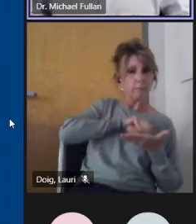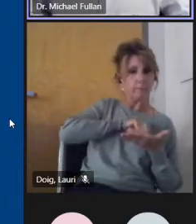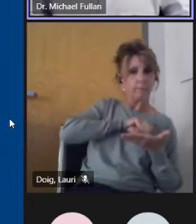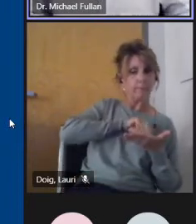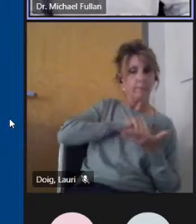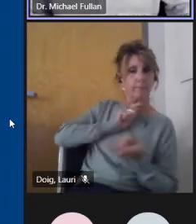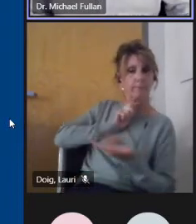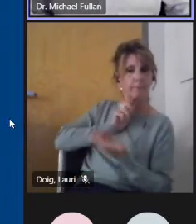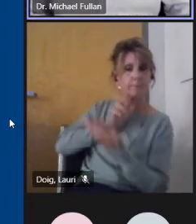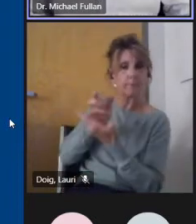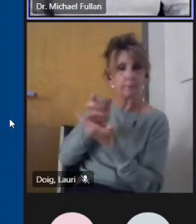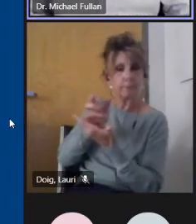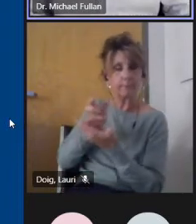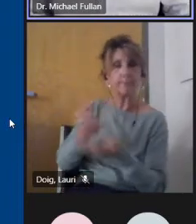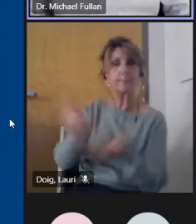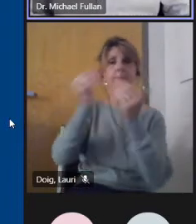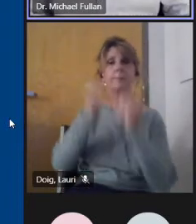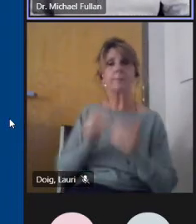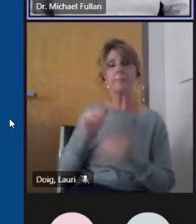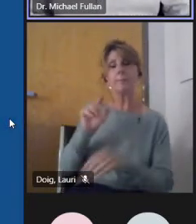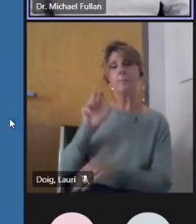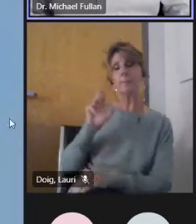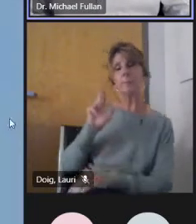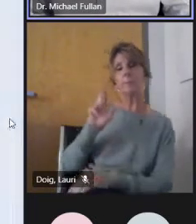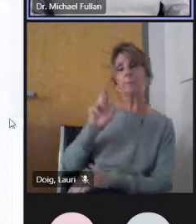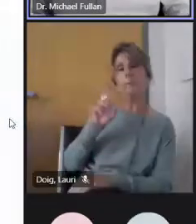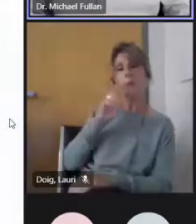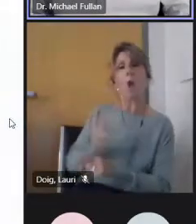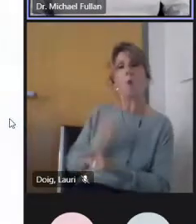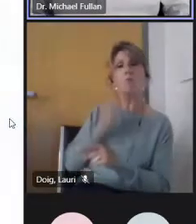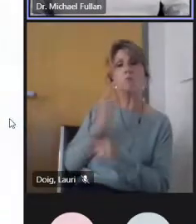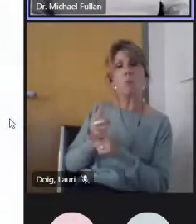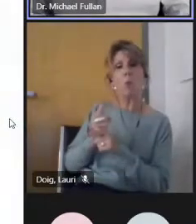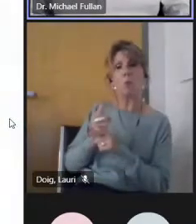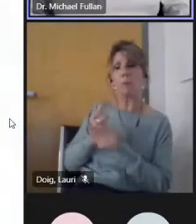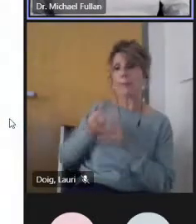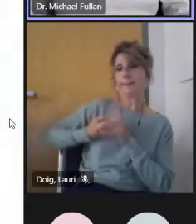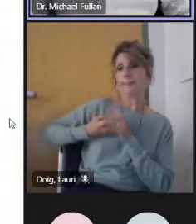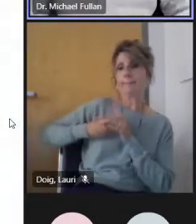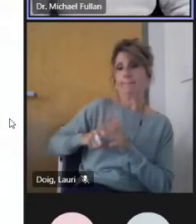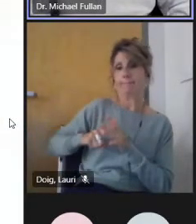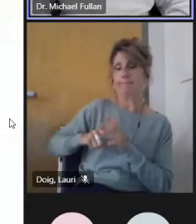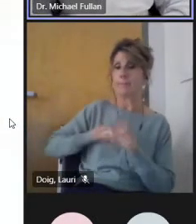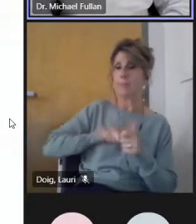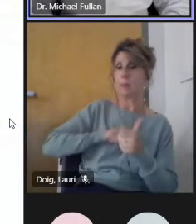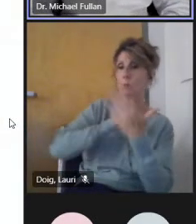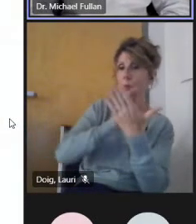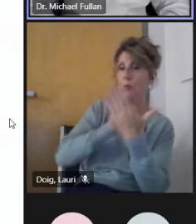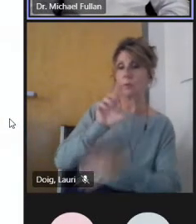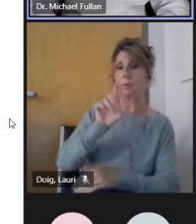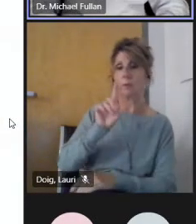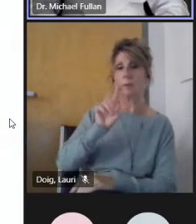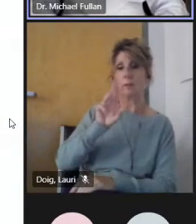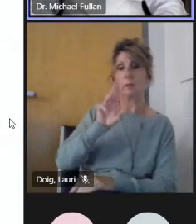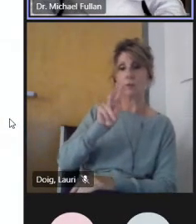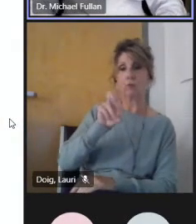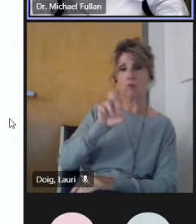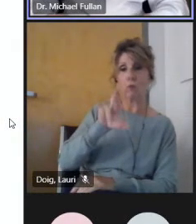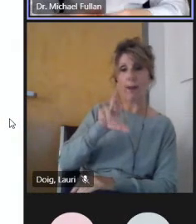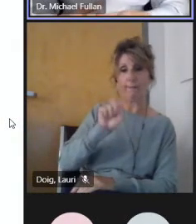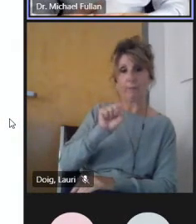about the right drivers. Then I want to get to some of the ways of looking at that. Here's the main diagram.